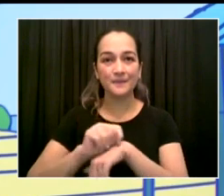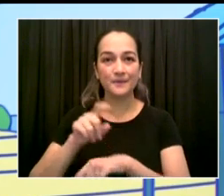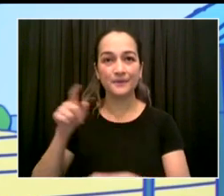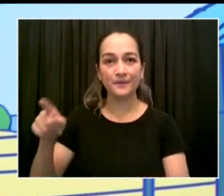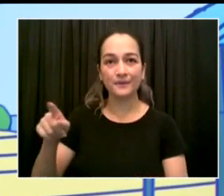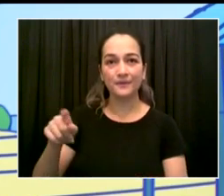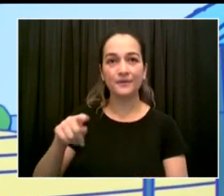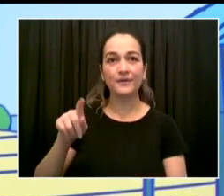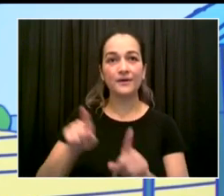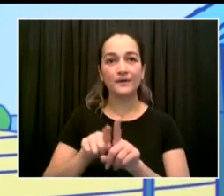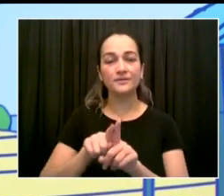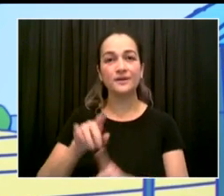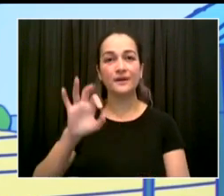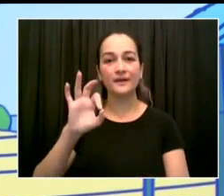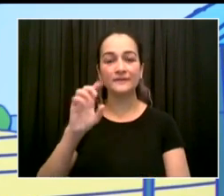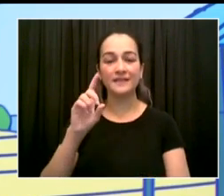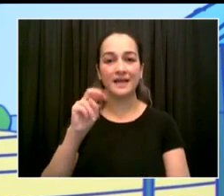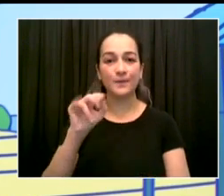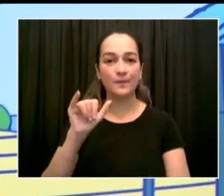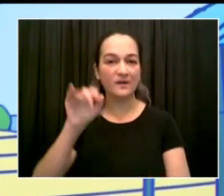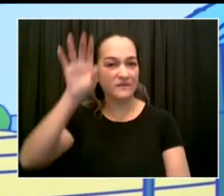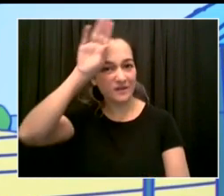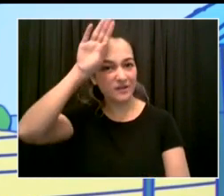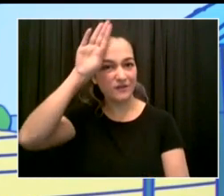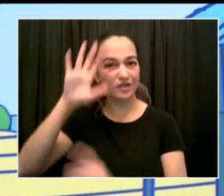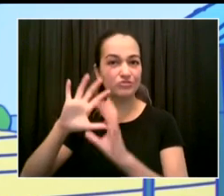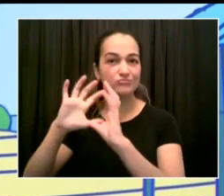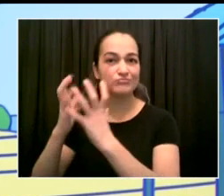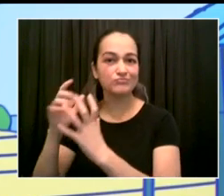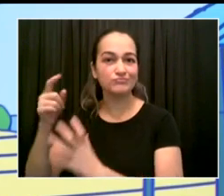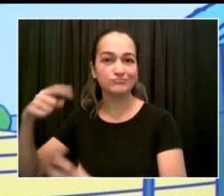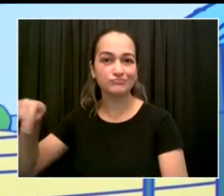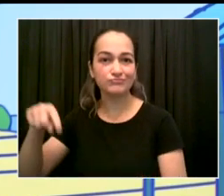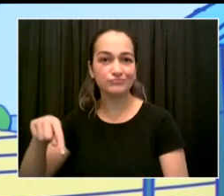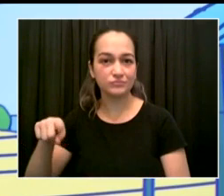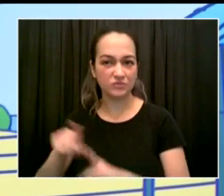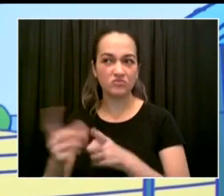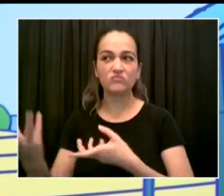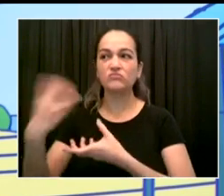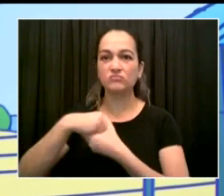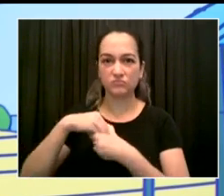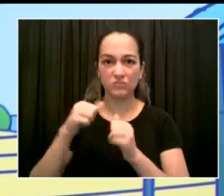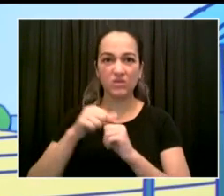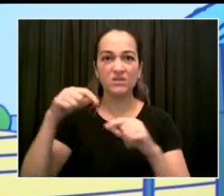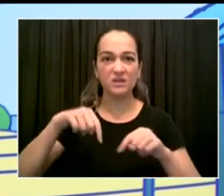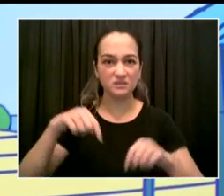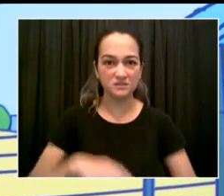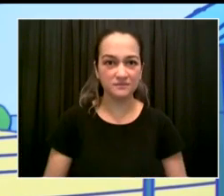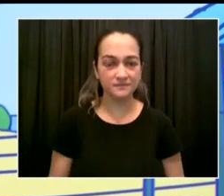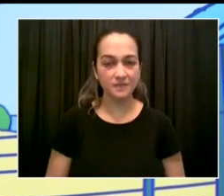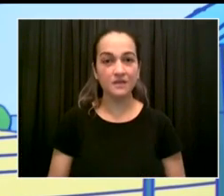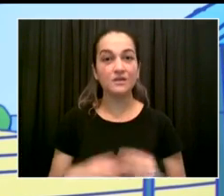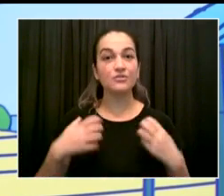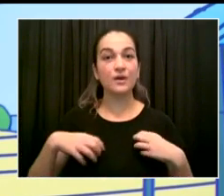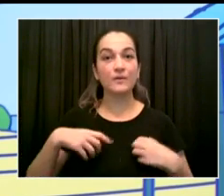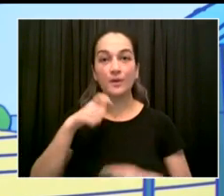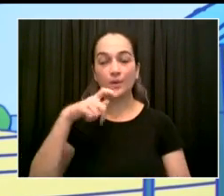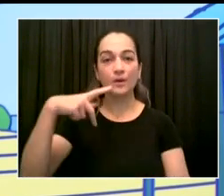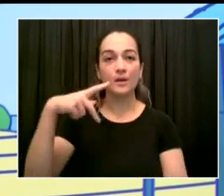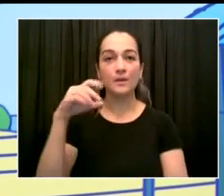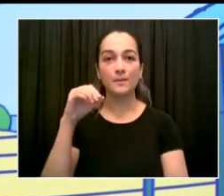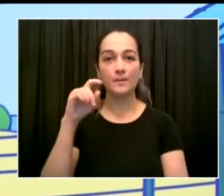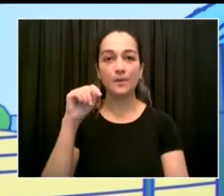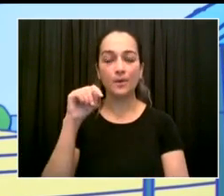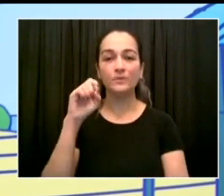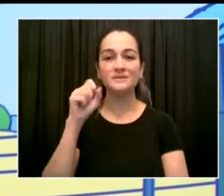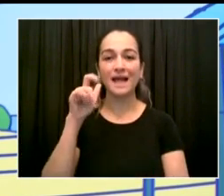of wisdom, either way you slice it. My pleasure to introduce Rabbi Joseph Potasnik. Thank